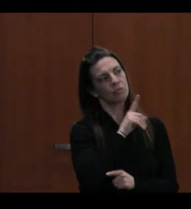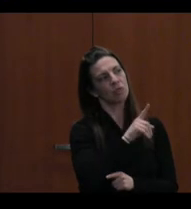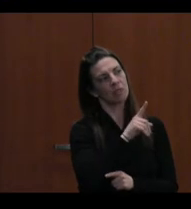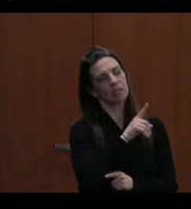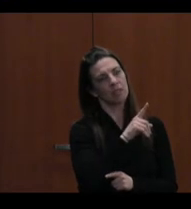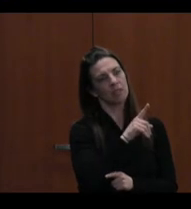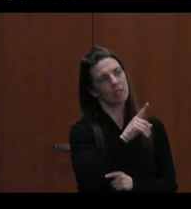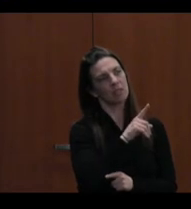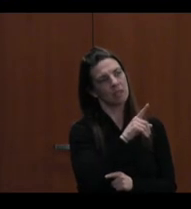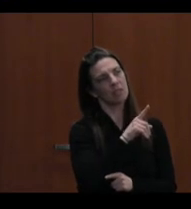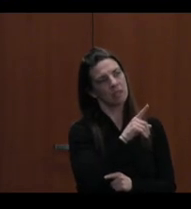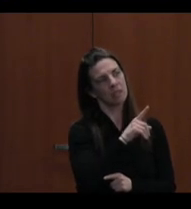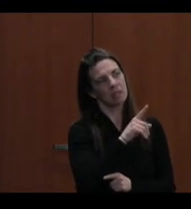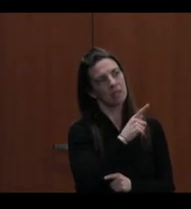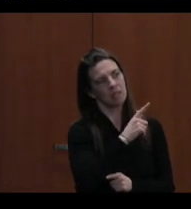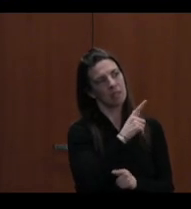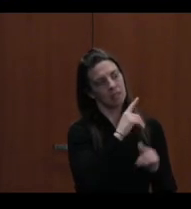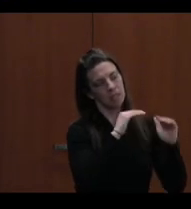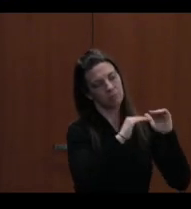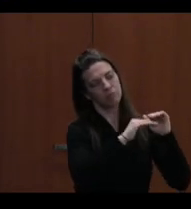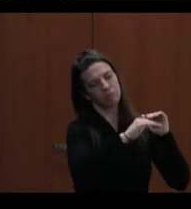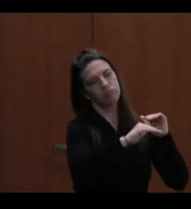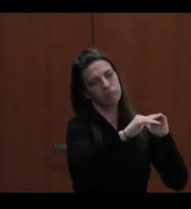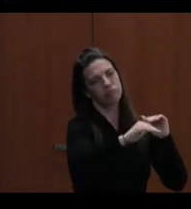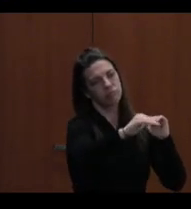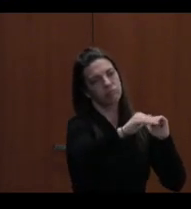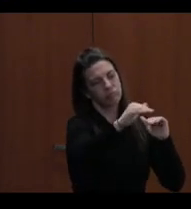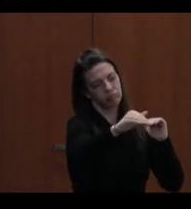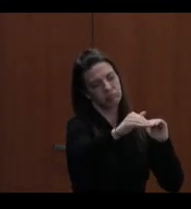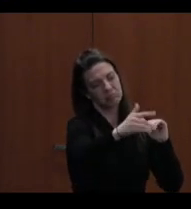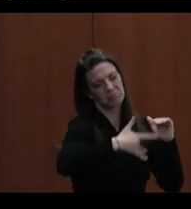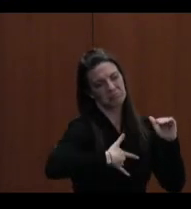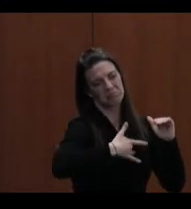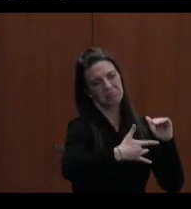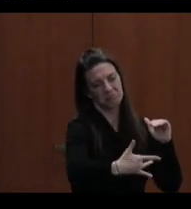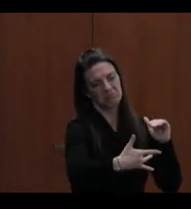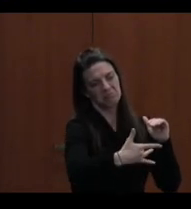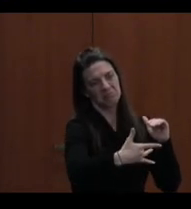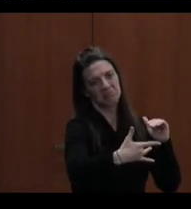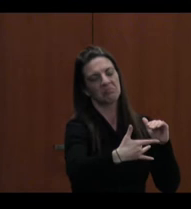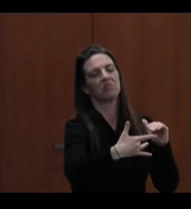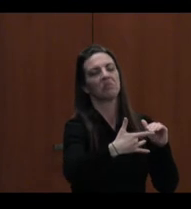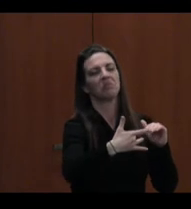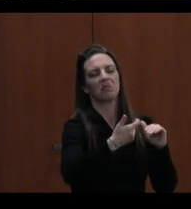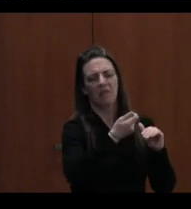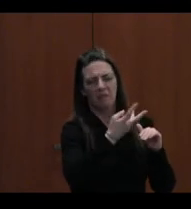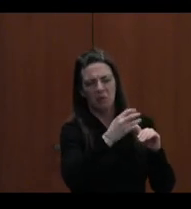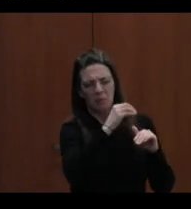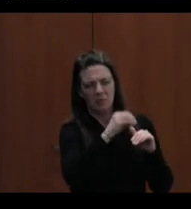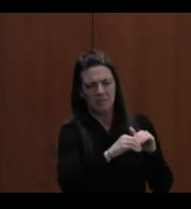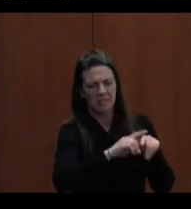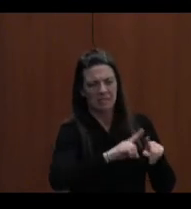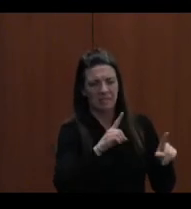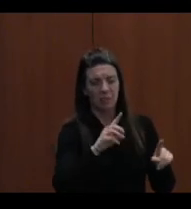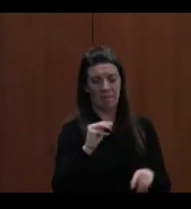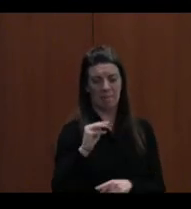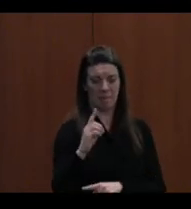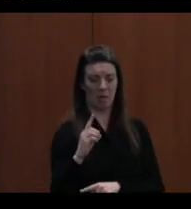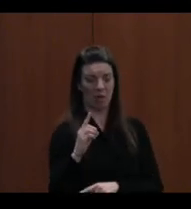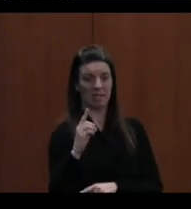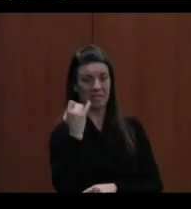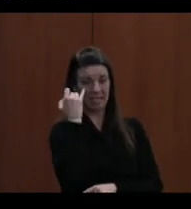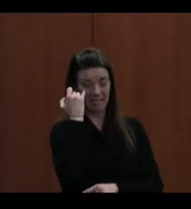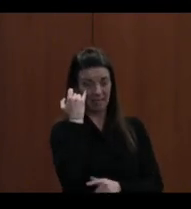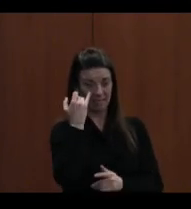couple tenths of a percentage point here and there, but that's typically where we're at. In Maryland, when a student at 18 chooses to go to